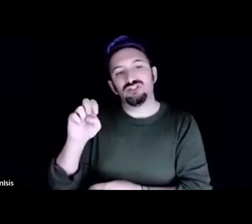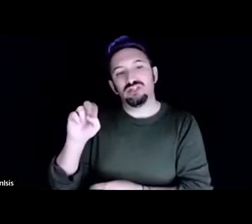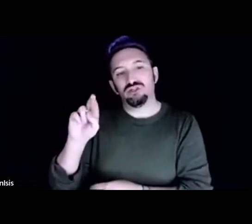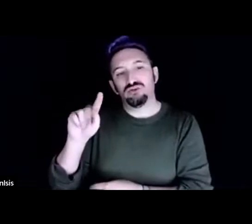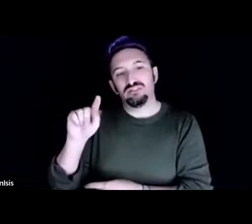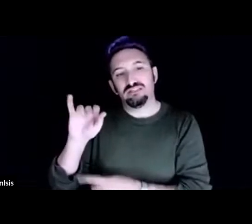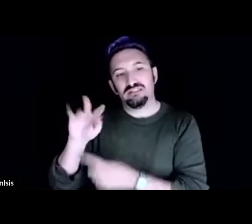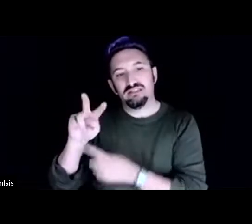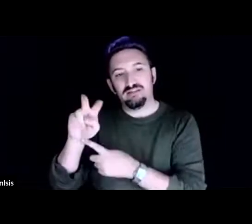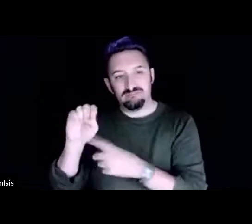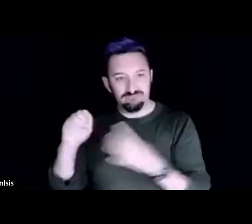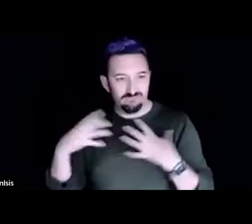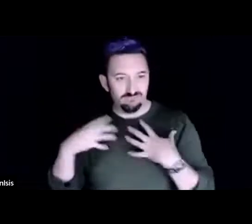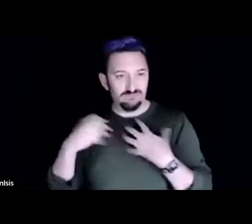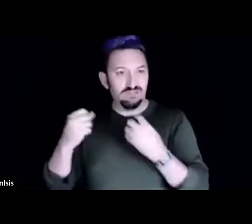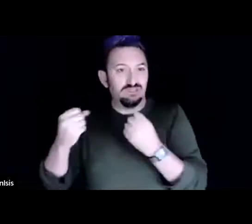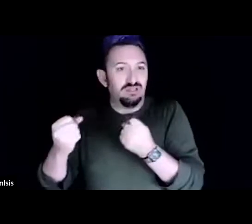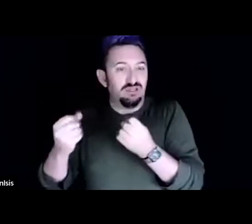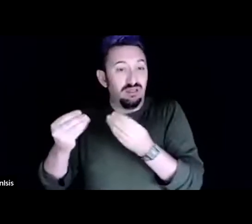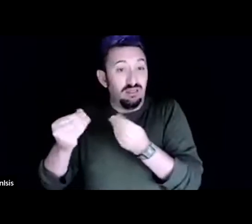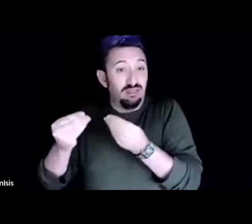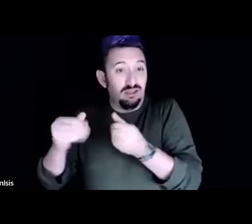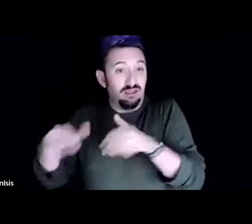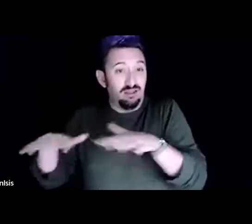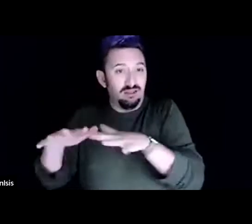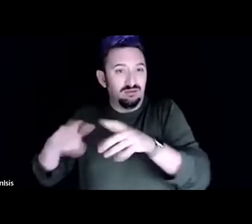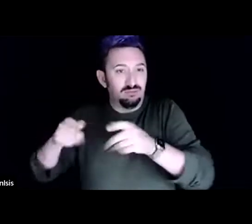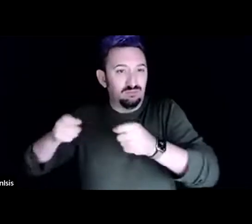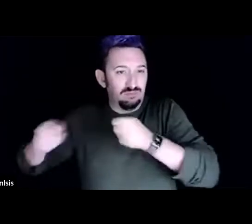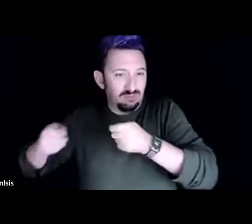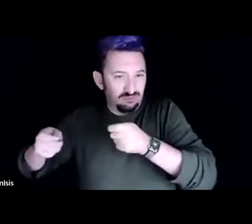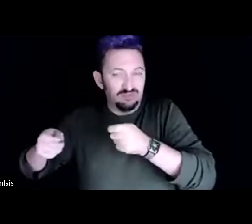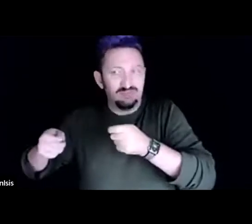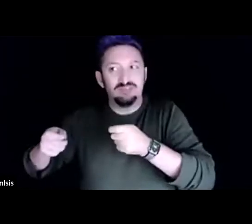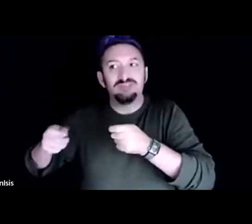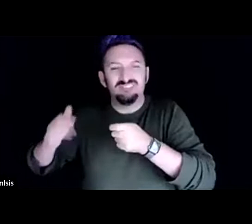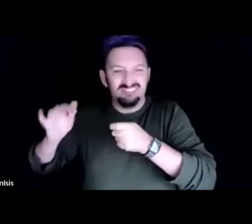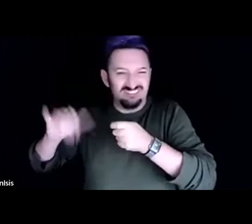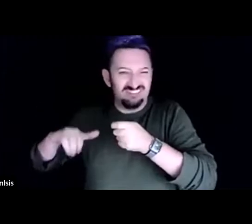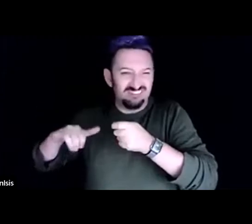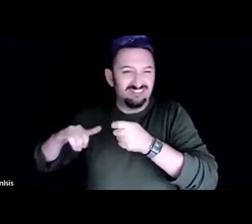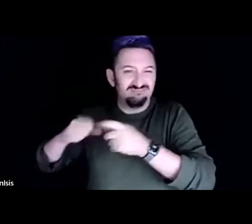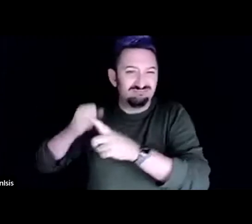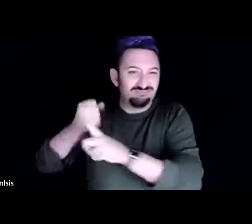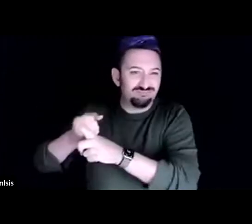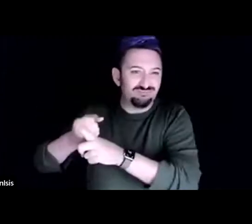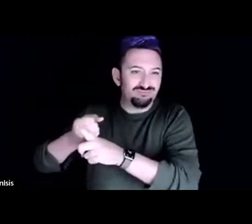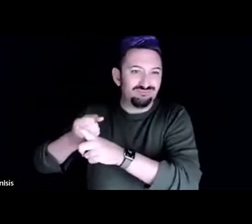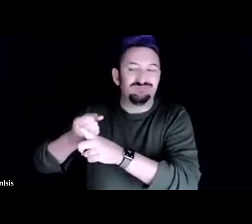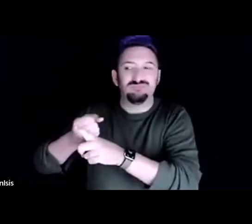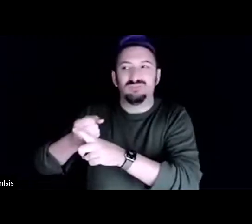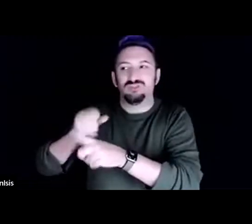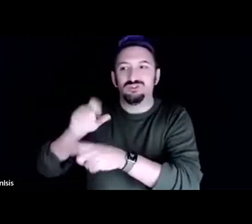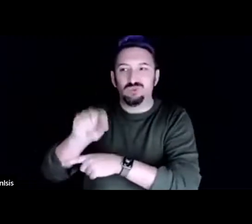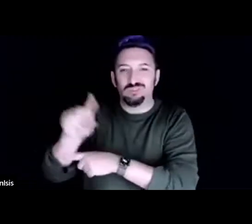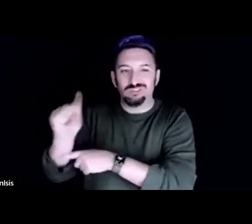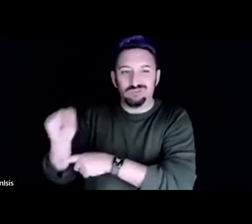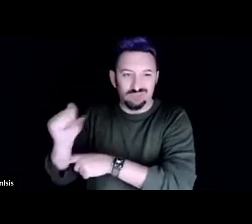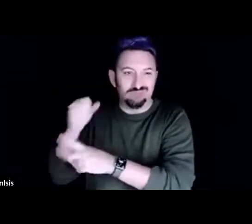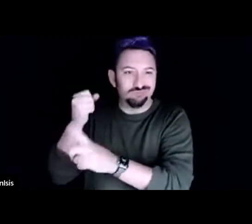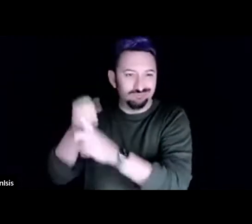And then COVID hit in 2020. And we have had to rethink, readjust,